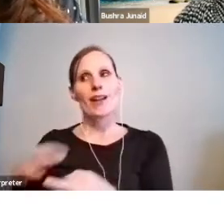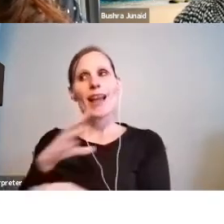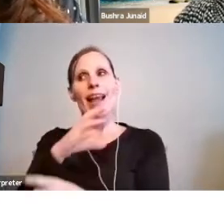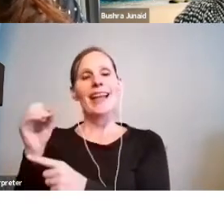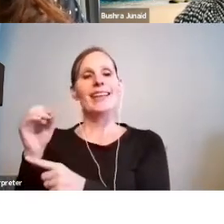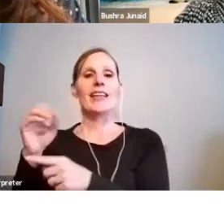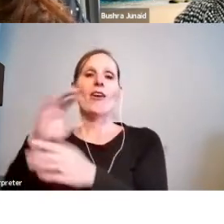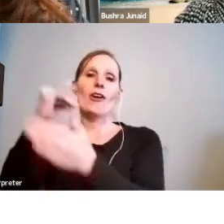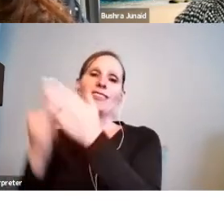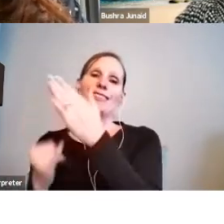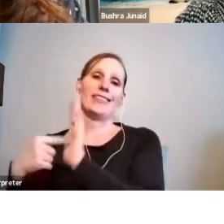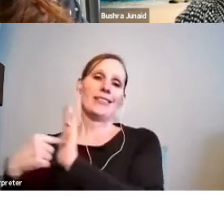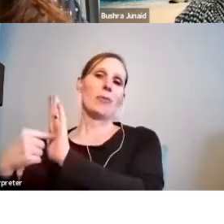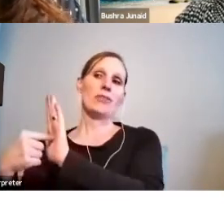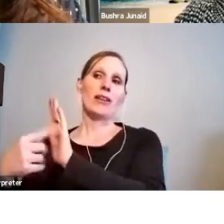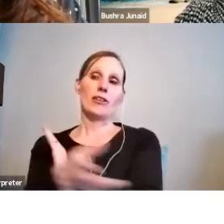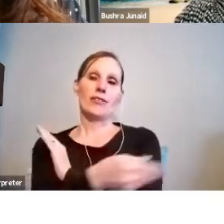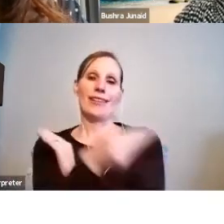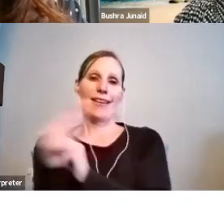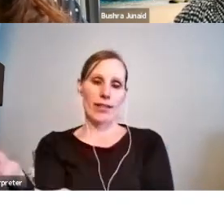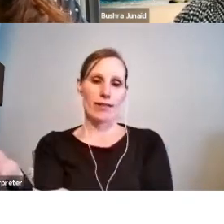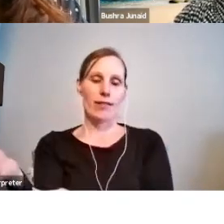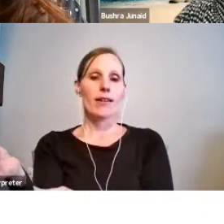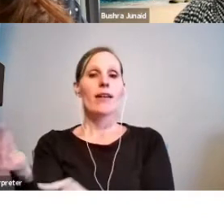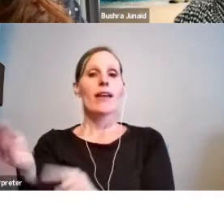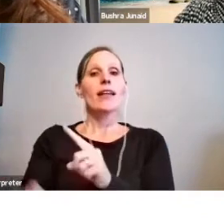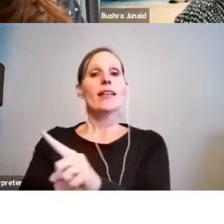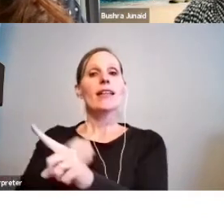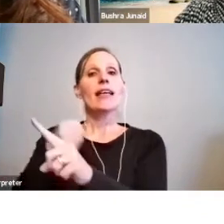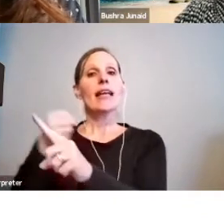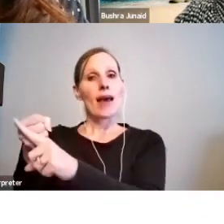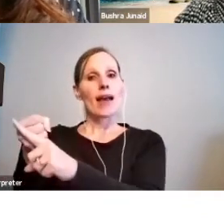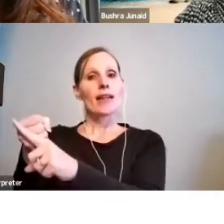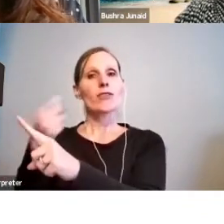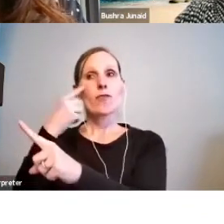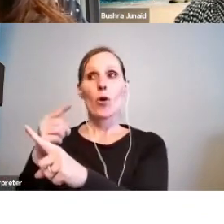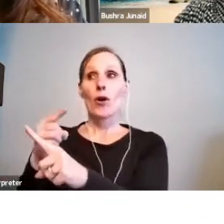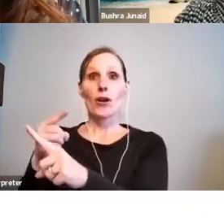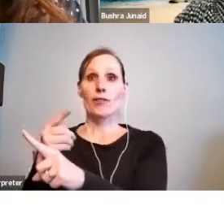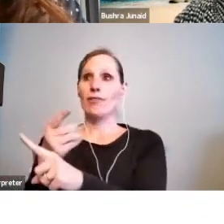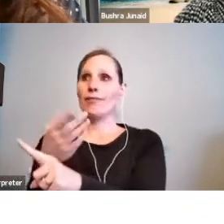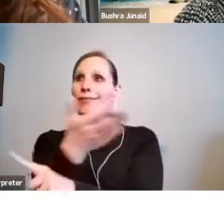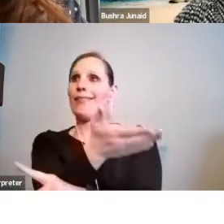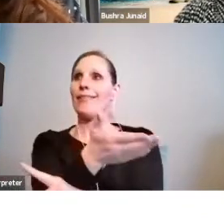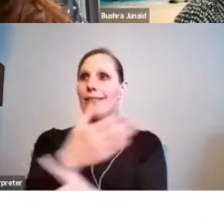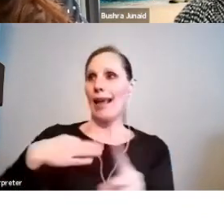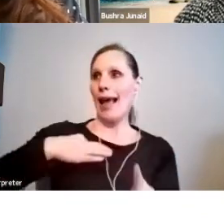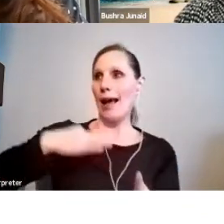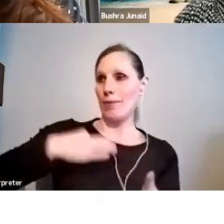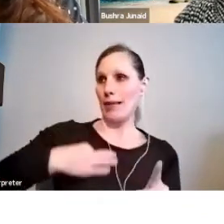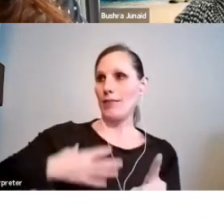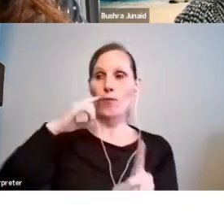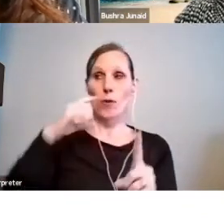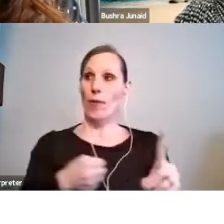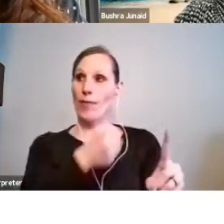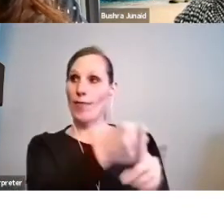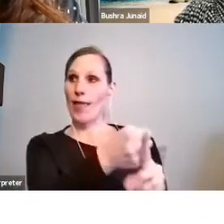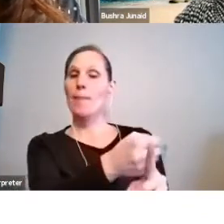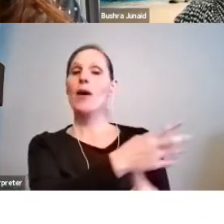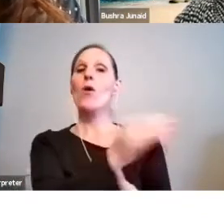examples. Impact of the activity for the applicant is considered for the individual